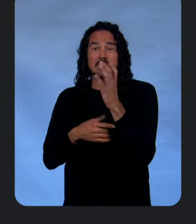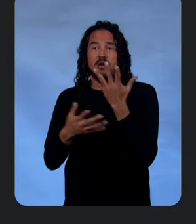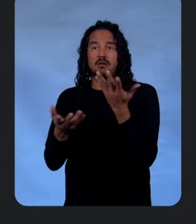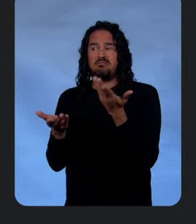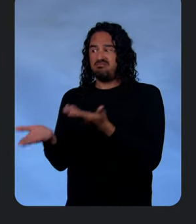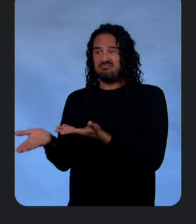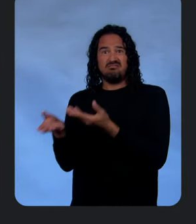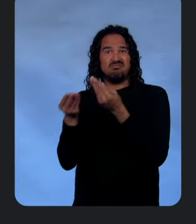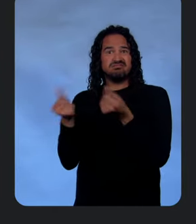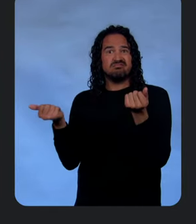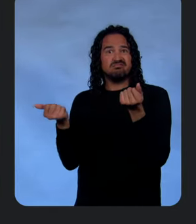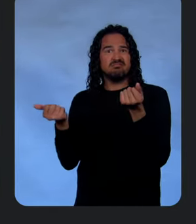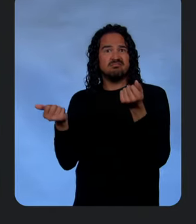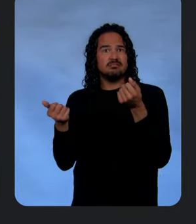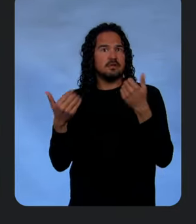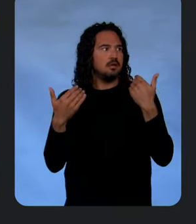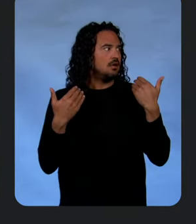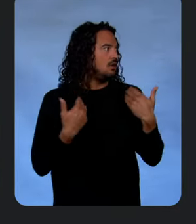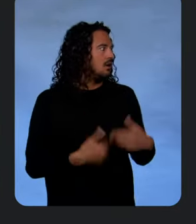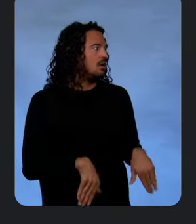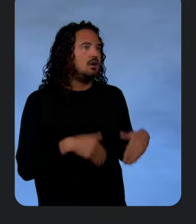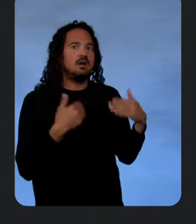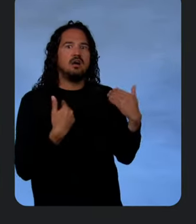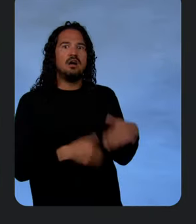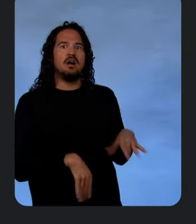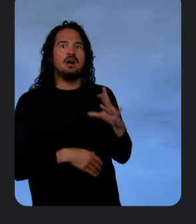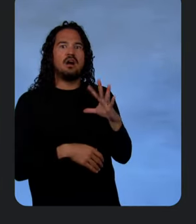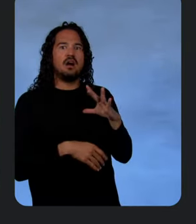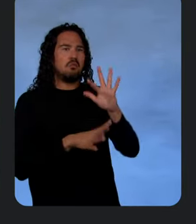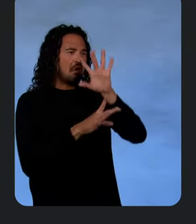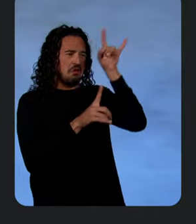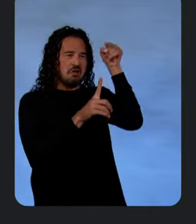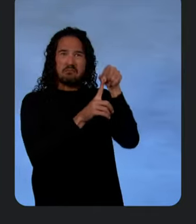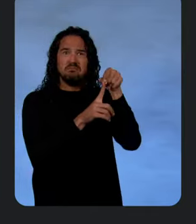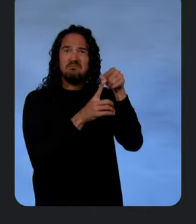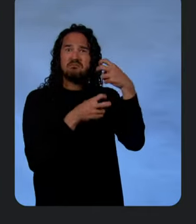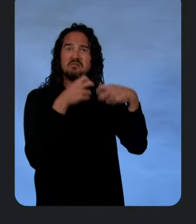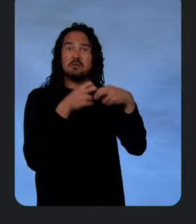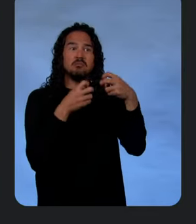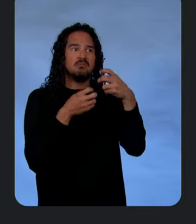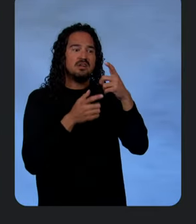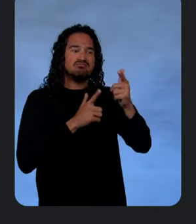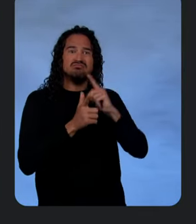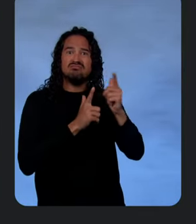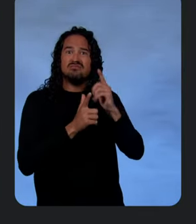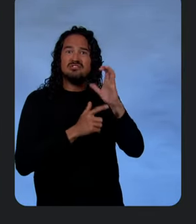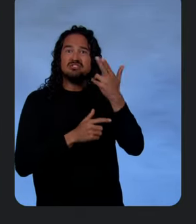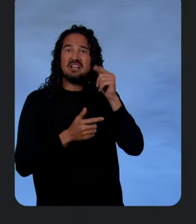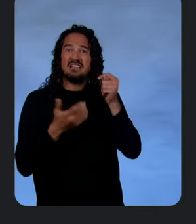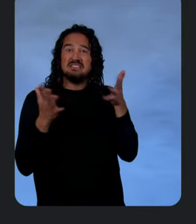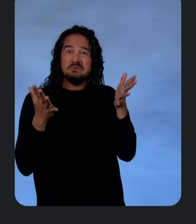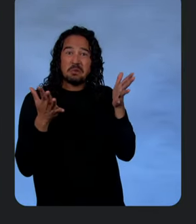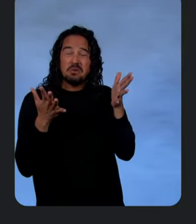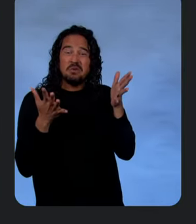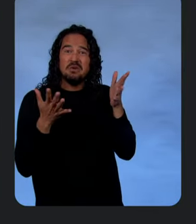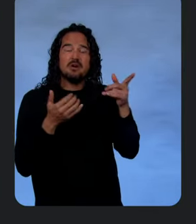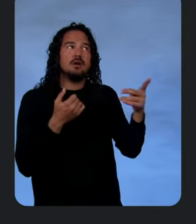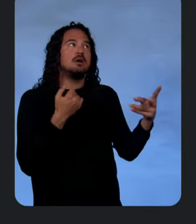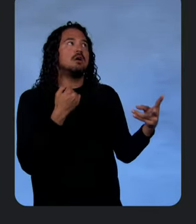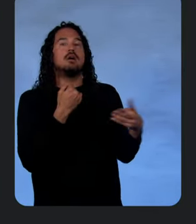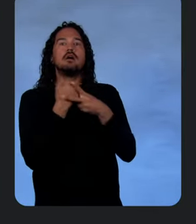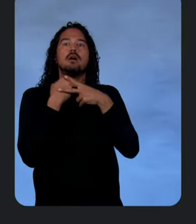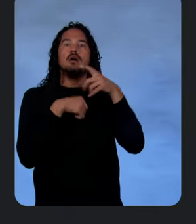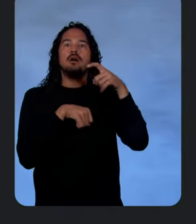Yeah, it's amazing. It's a game changer, right? We got to the root problem really quickly, entirely in chat. This saves you a significant amount of time. Whether you're an